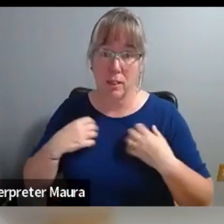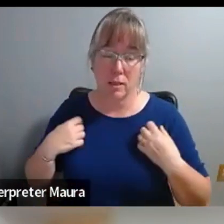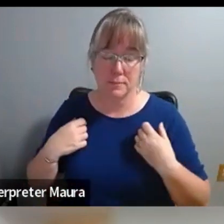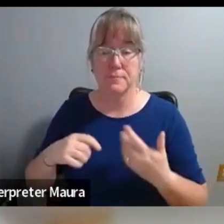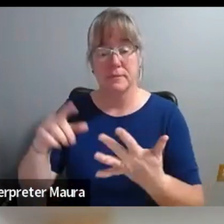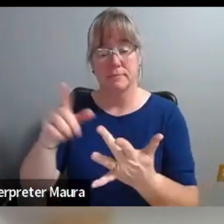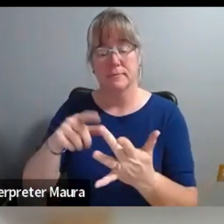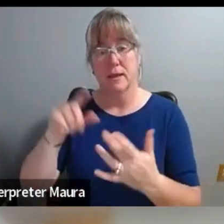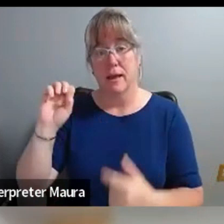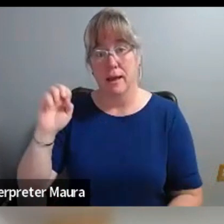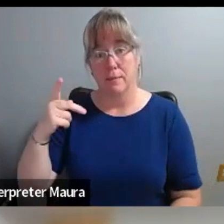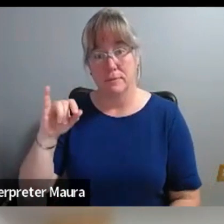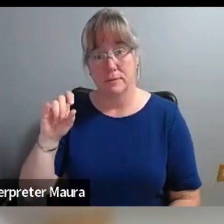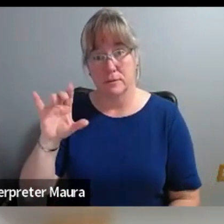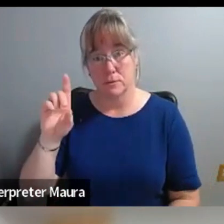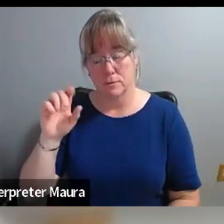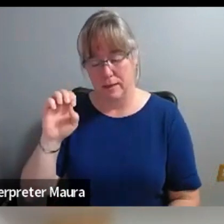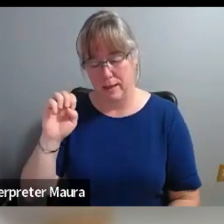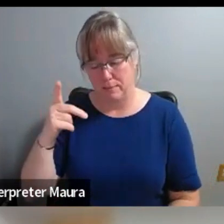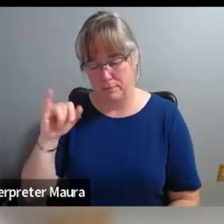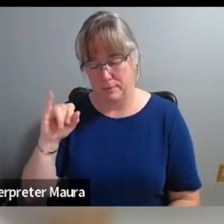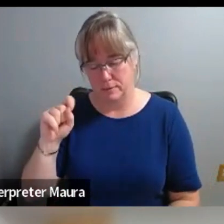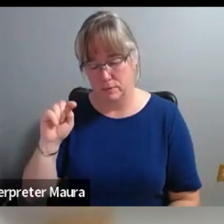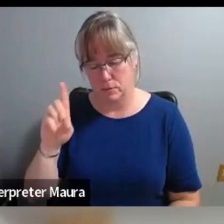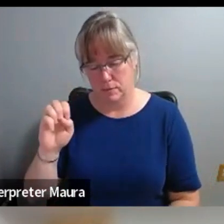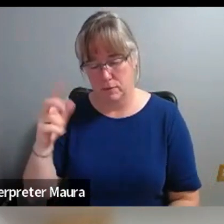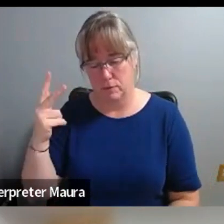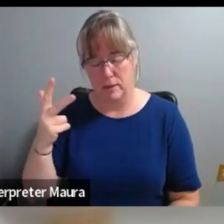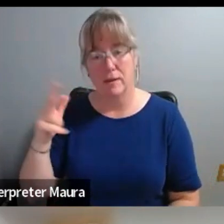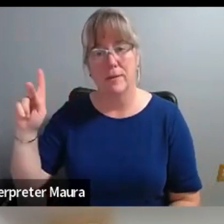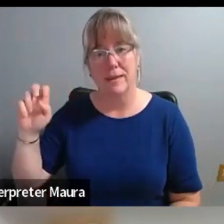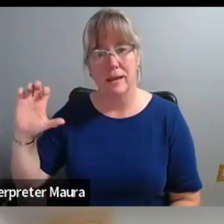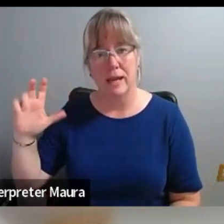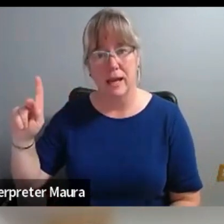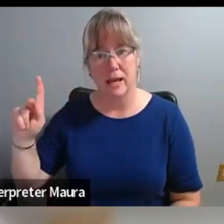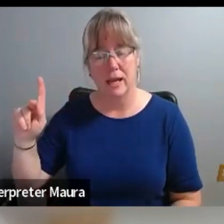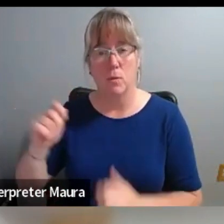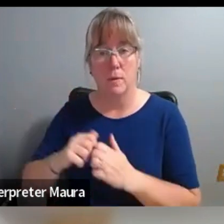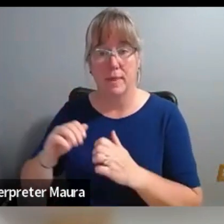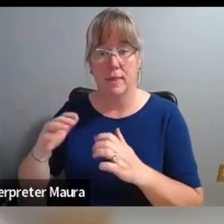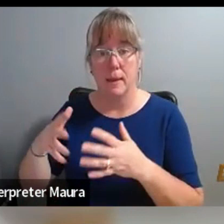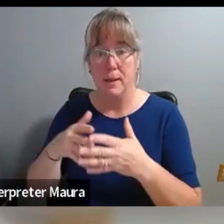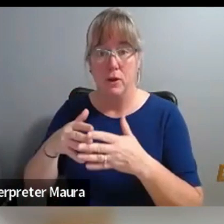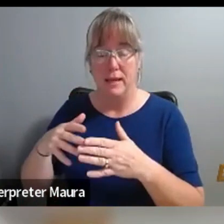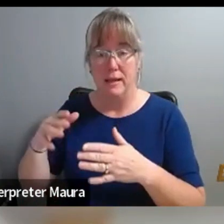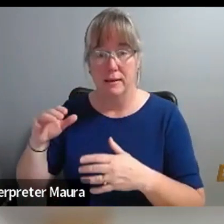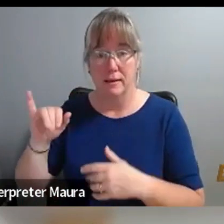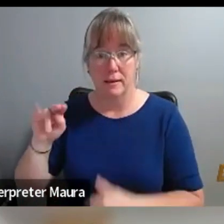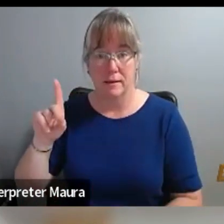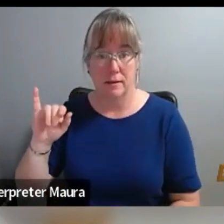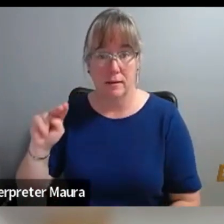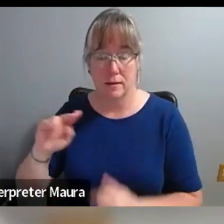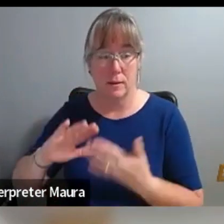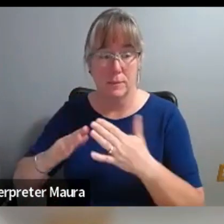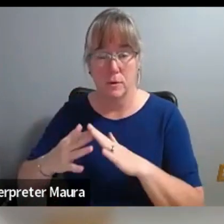three, and we were talking about the Keck release with, you know, the American Indian community, I was very honest about, I don't know how you